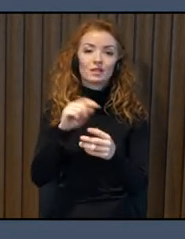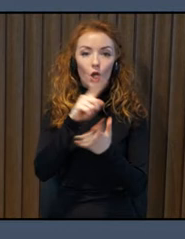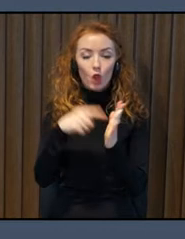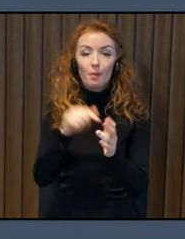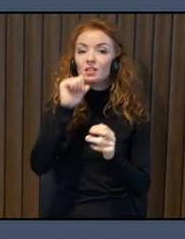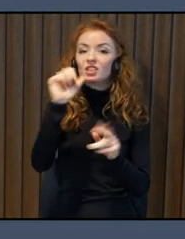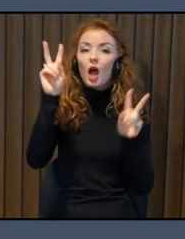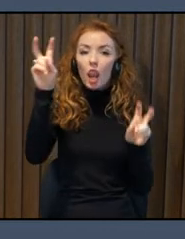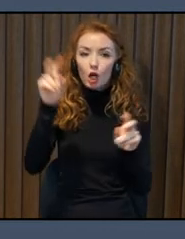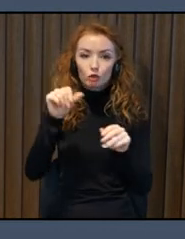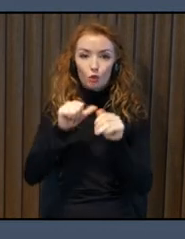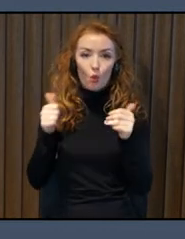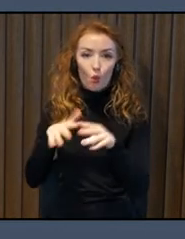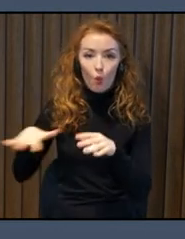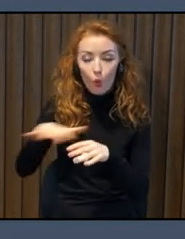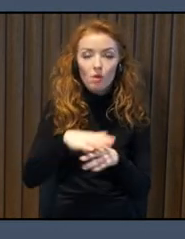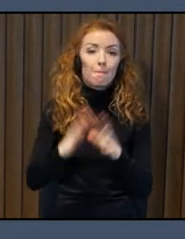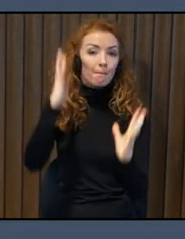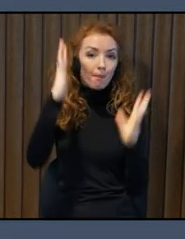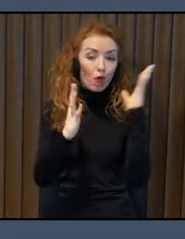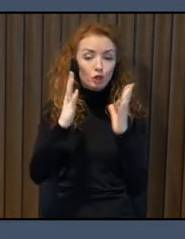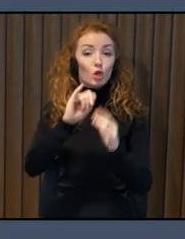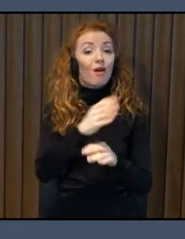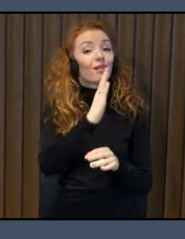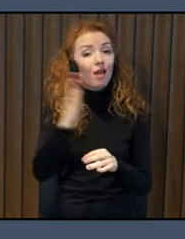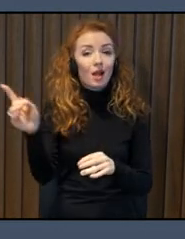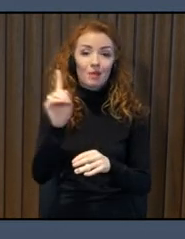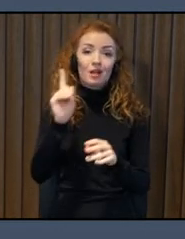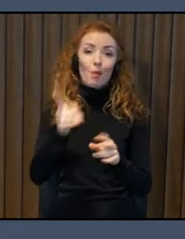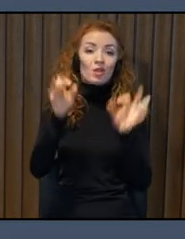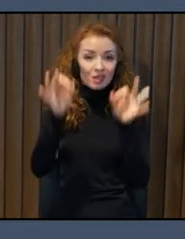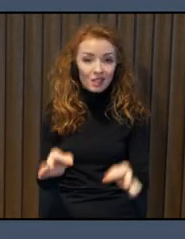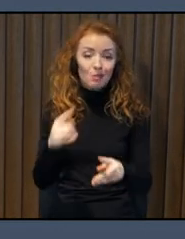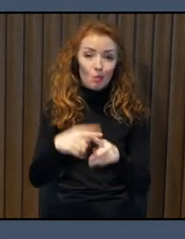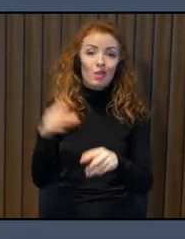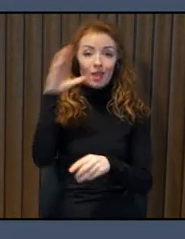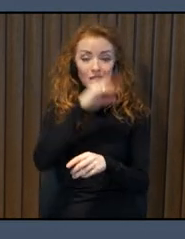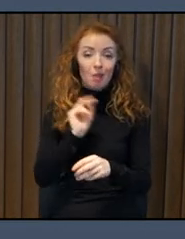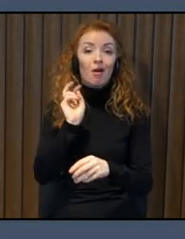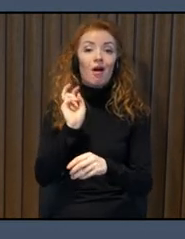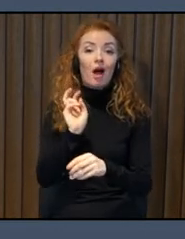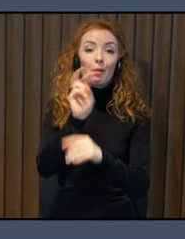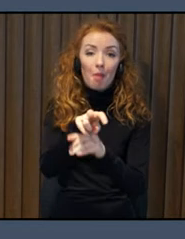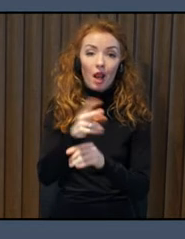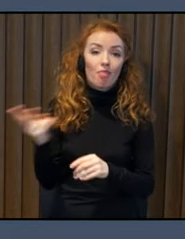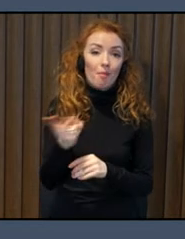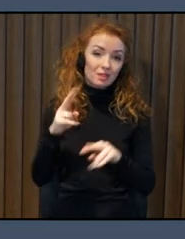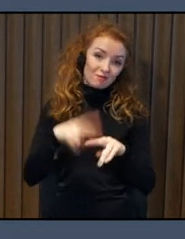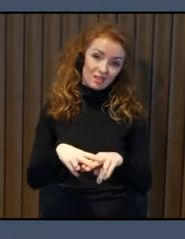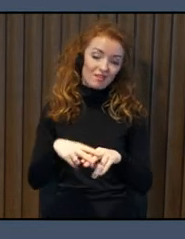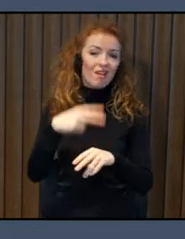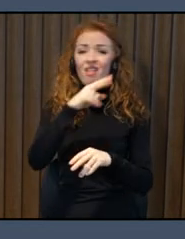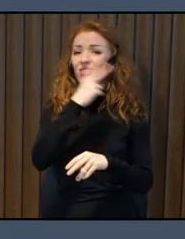has the opportunity to visit a nature site and to perform outdoor activities regardless of functional status. However,